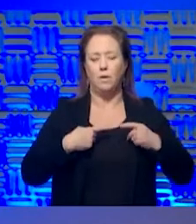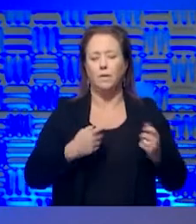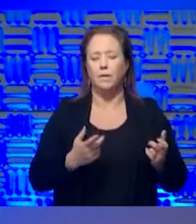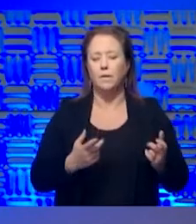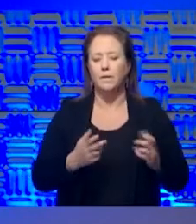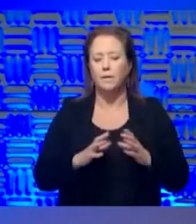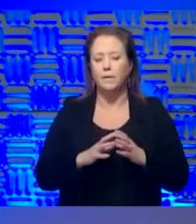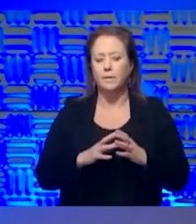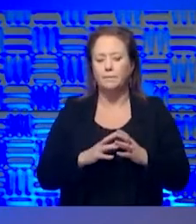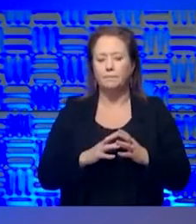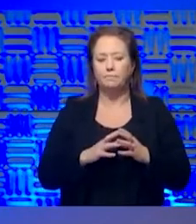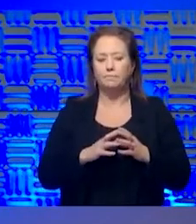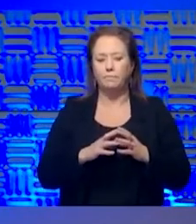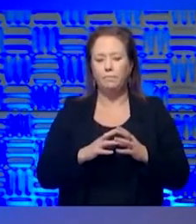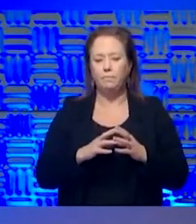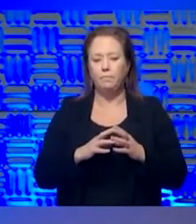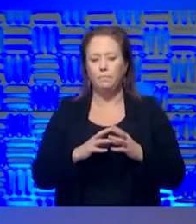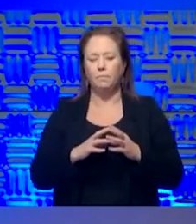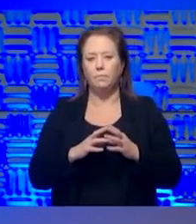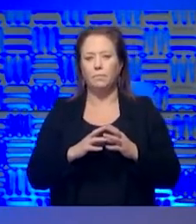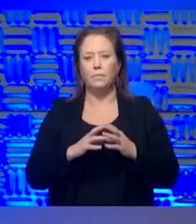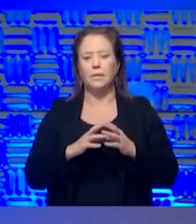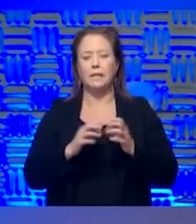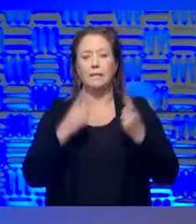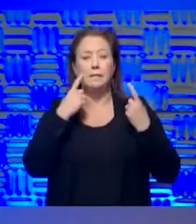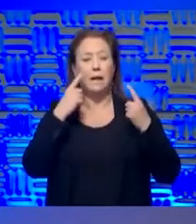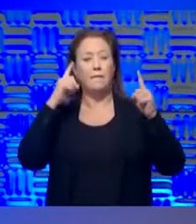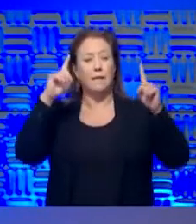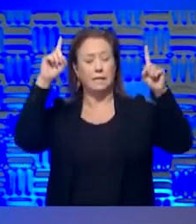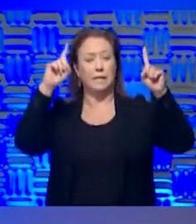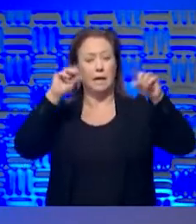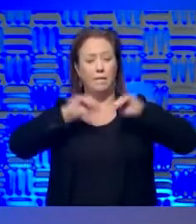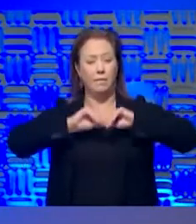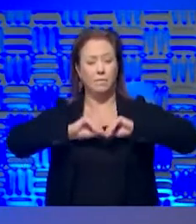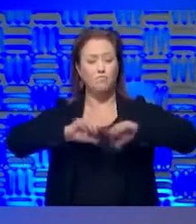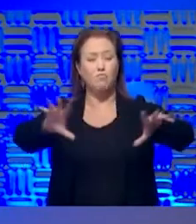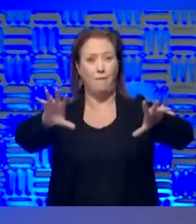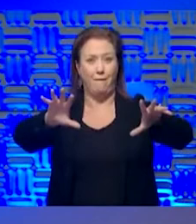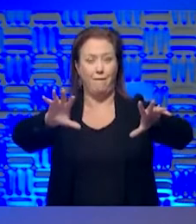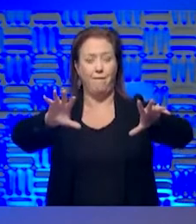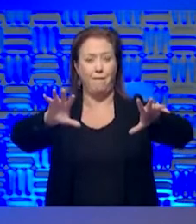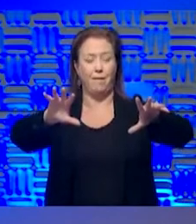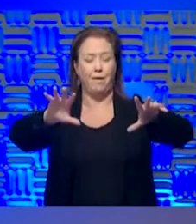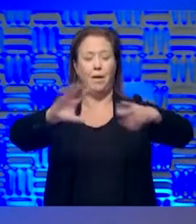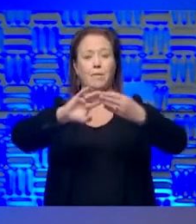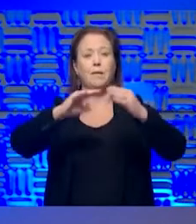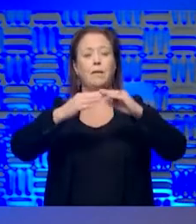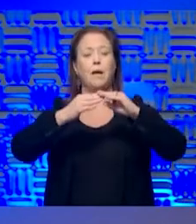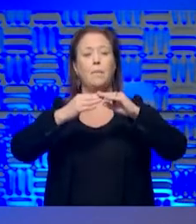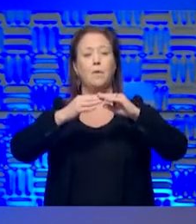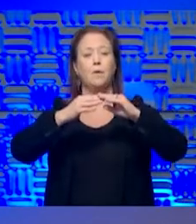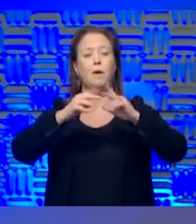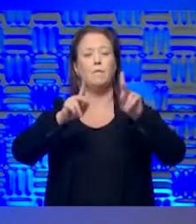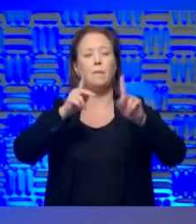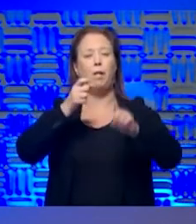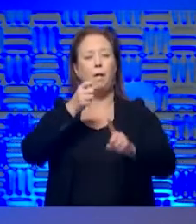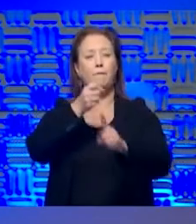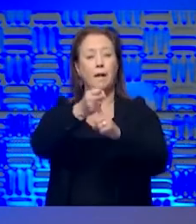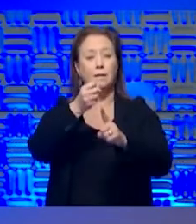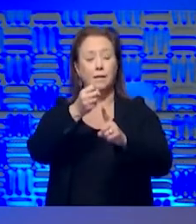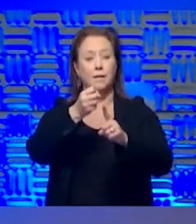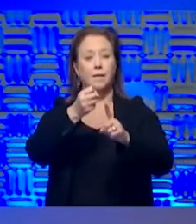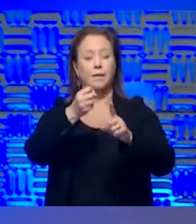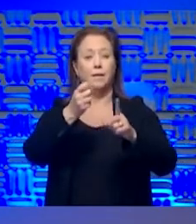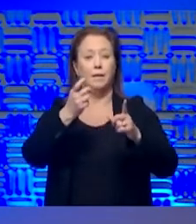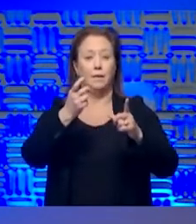But as we talked about the efficacy, which, which this spreads, um, the number of people affected and when